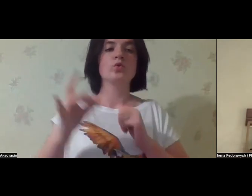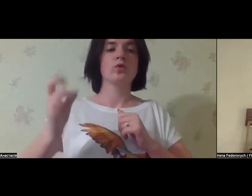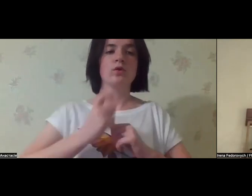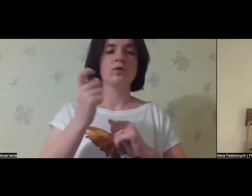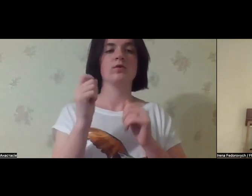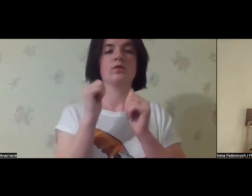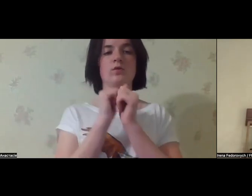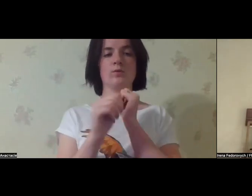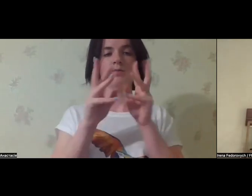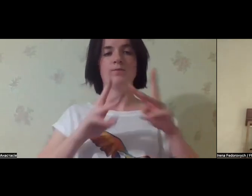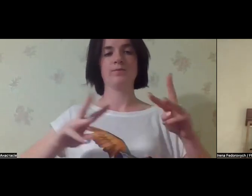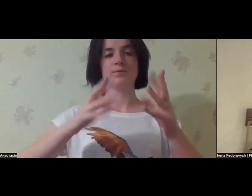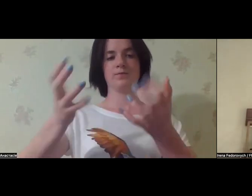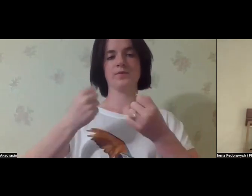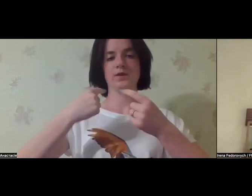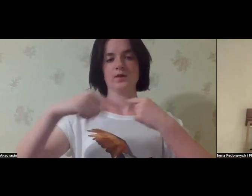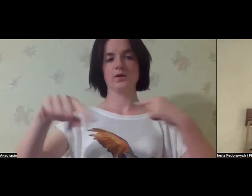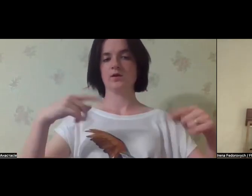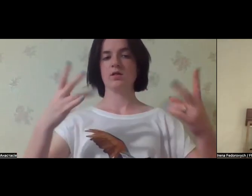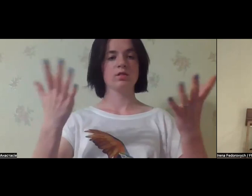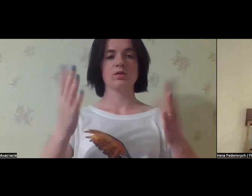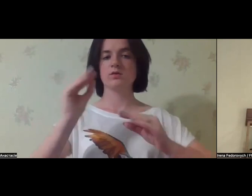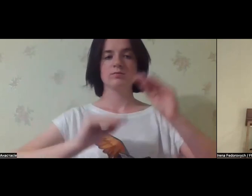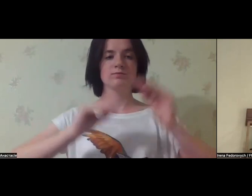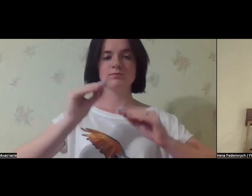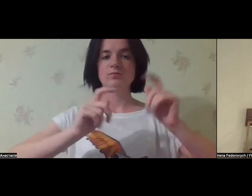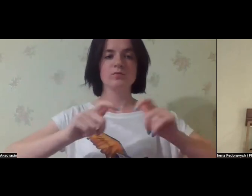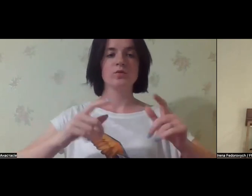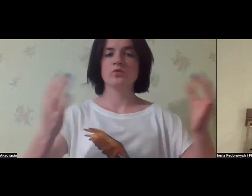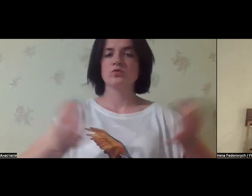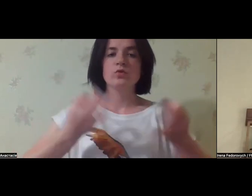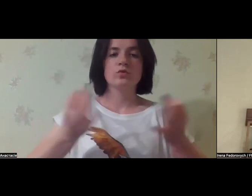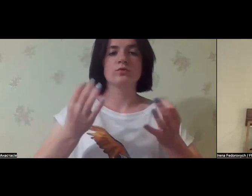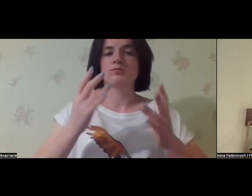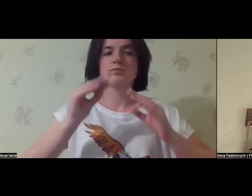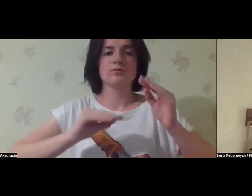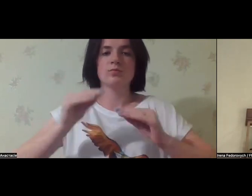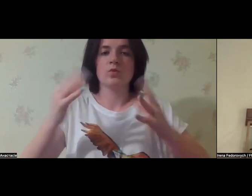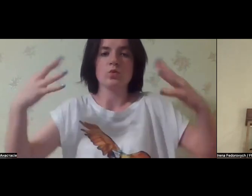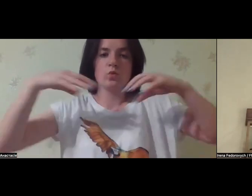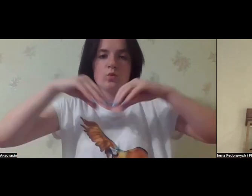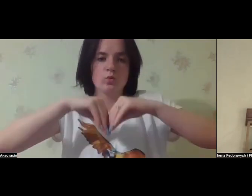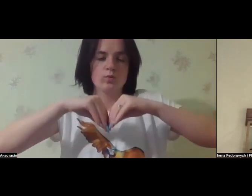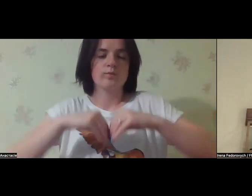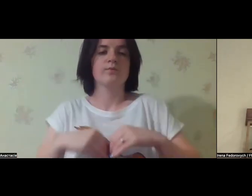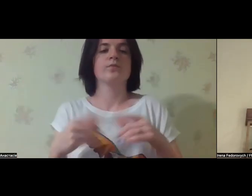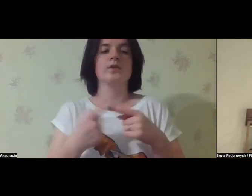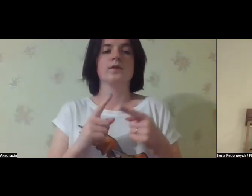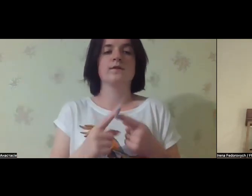further, we realized that every time we are getting different numbers and they do not match, they never matched.